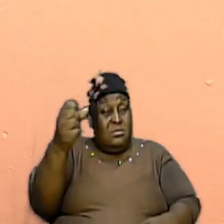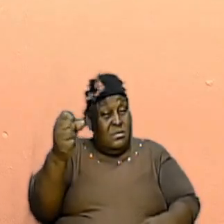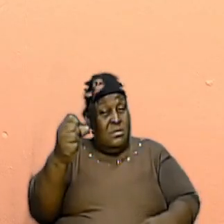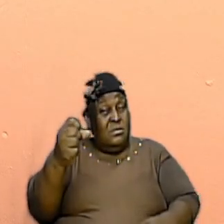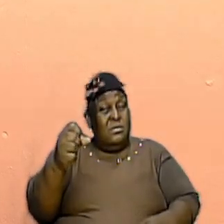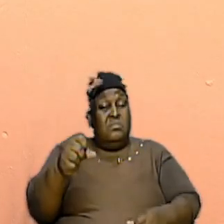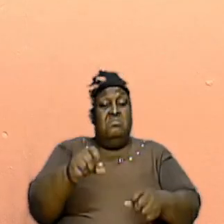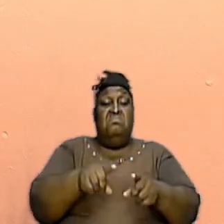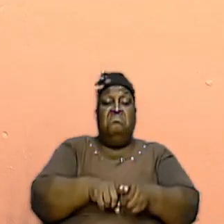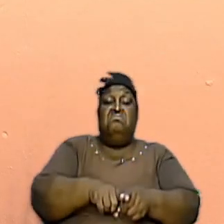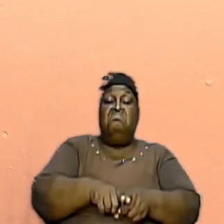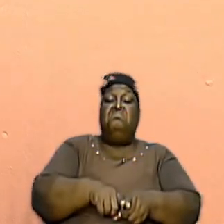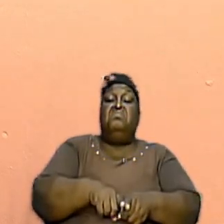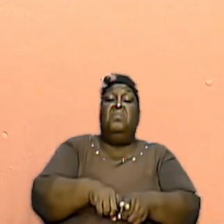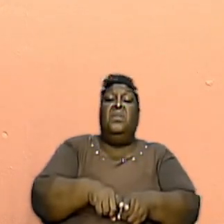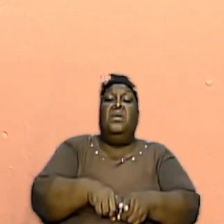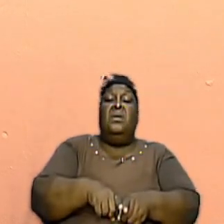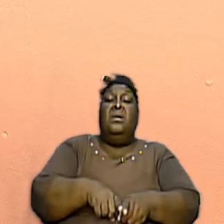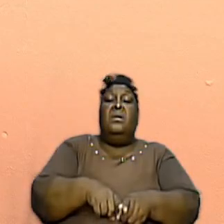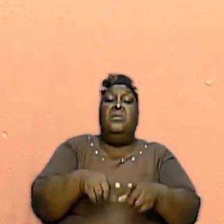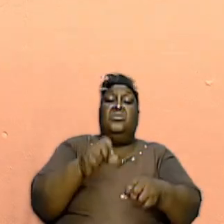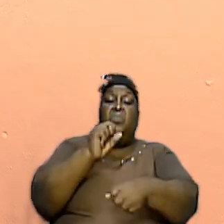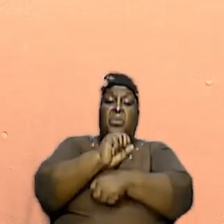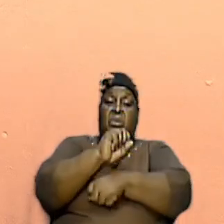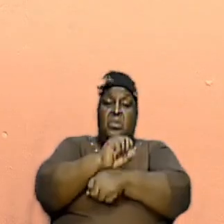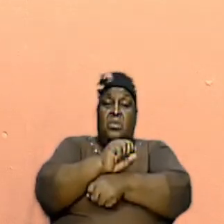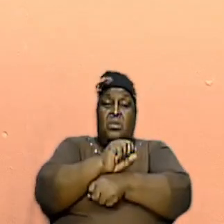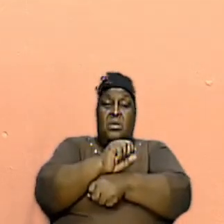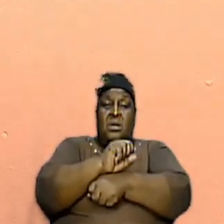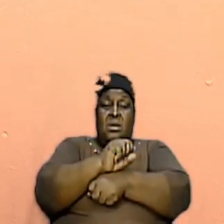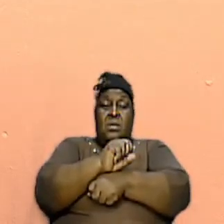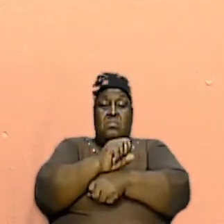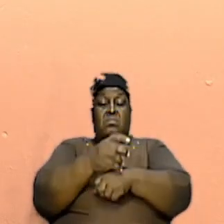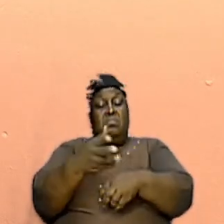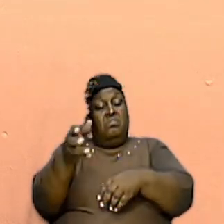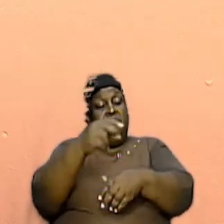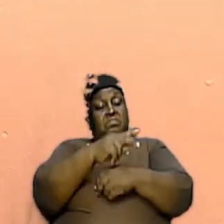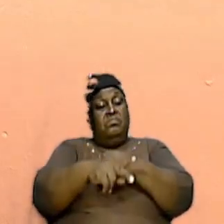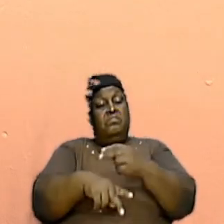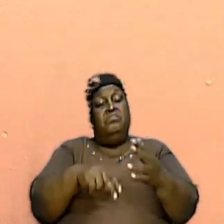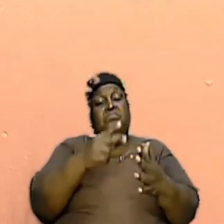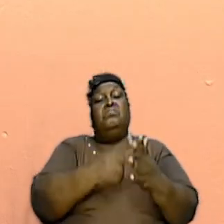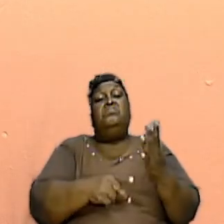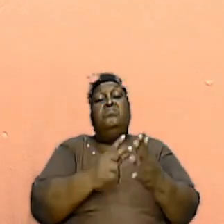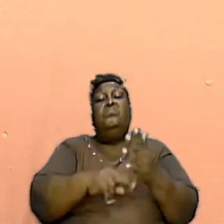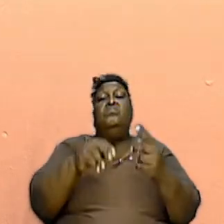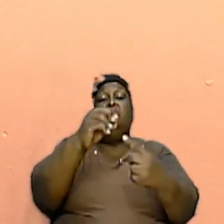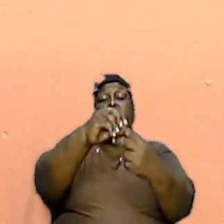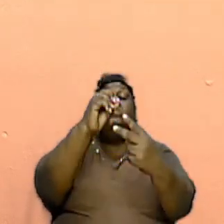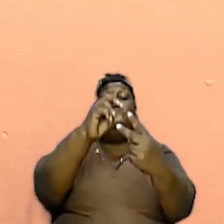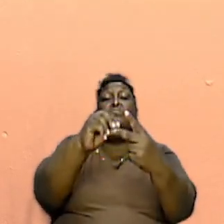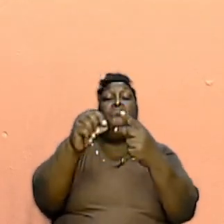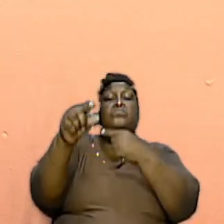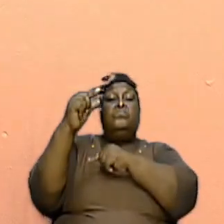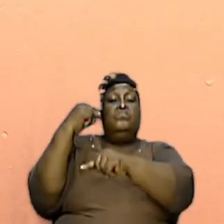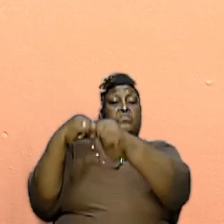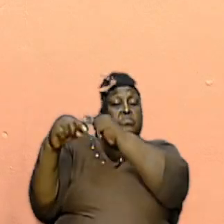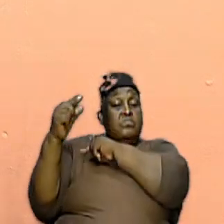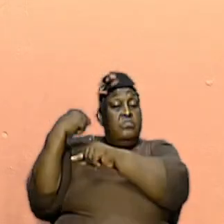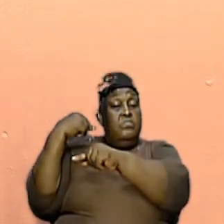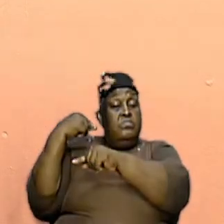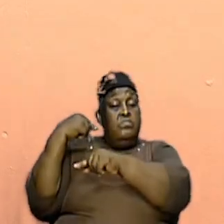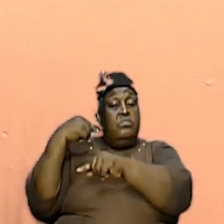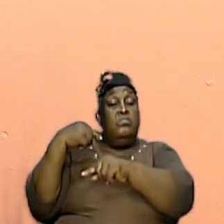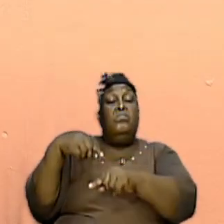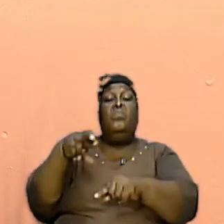as they performed their duties, because they were a part of the chosen generation, they were a part